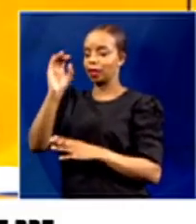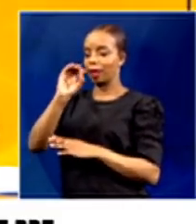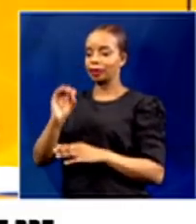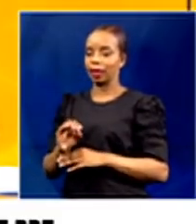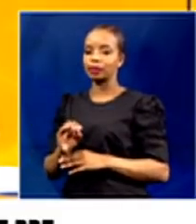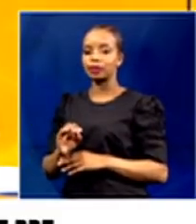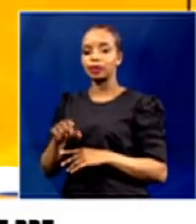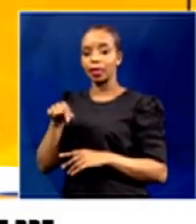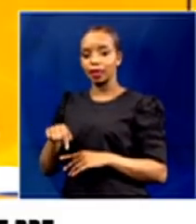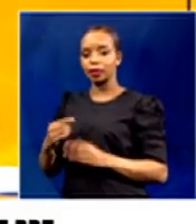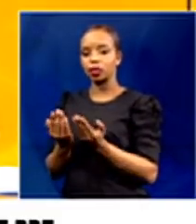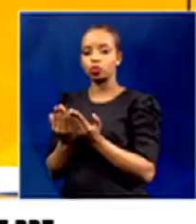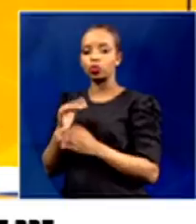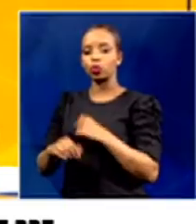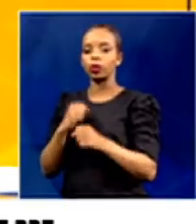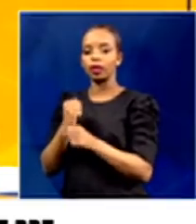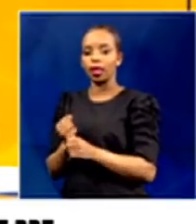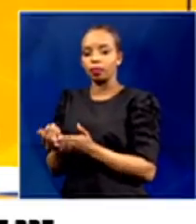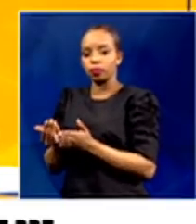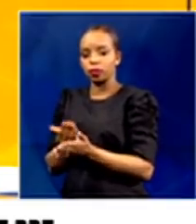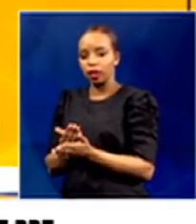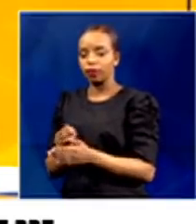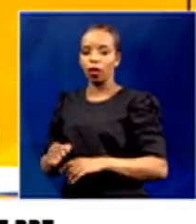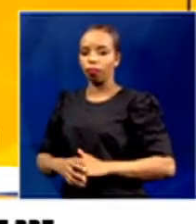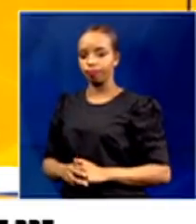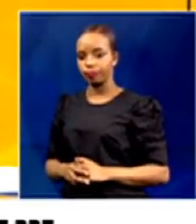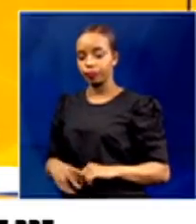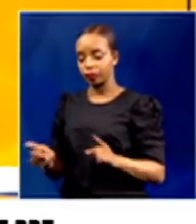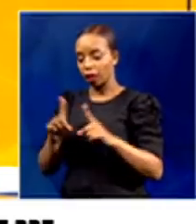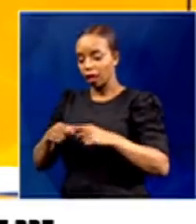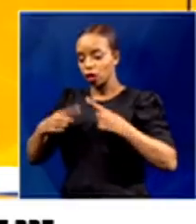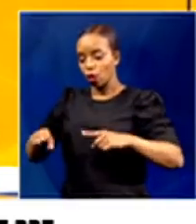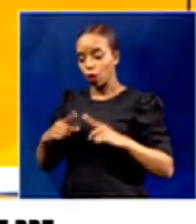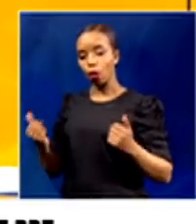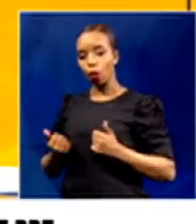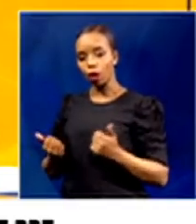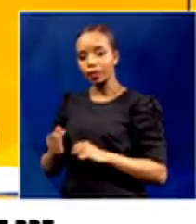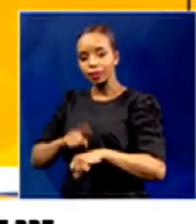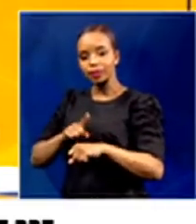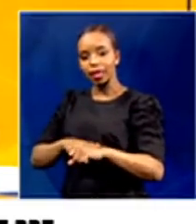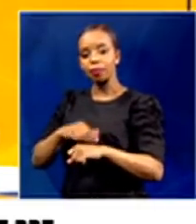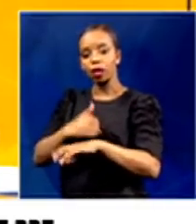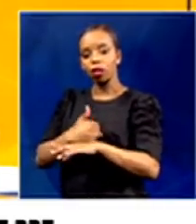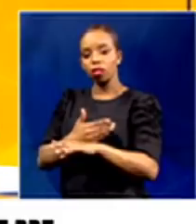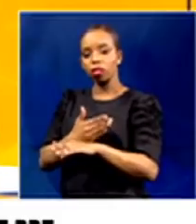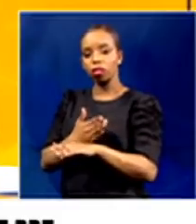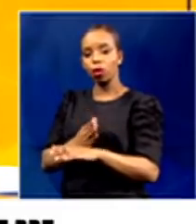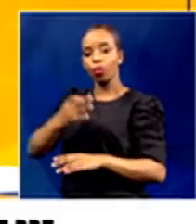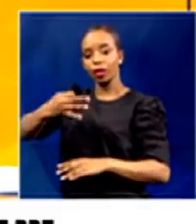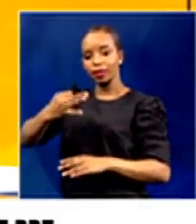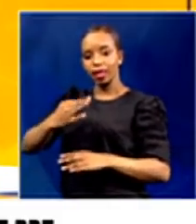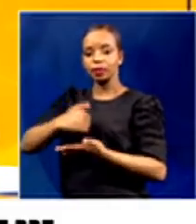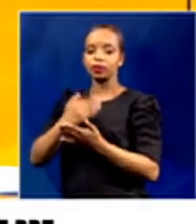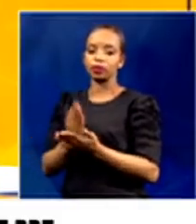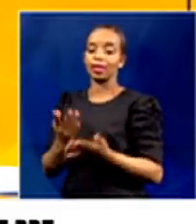The second term has been wiped out completely. We're already eating into time in the third term. So let's talk about